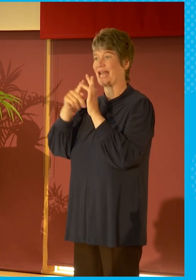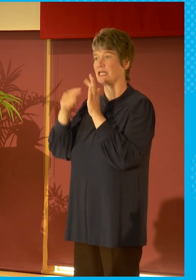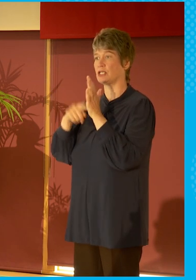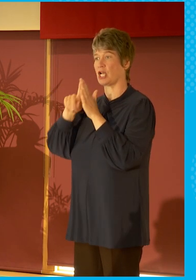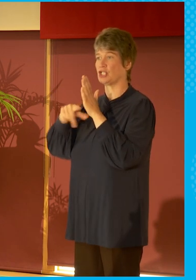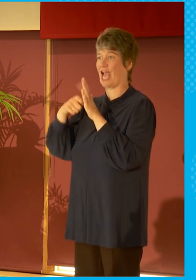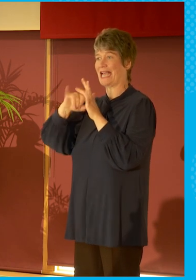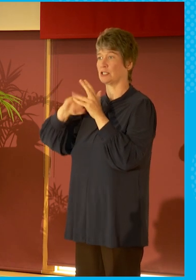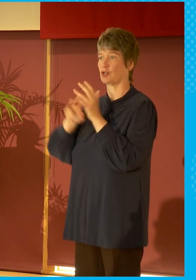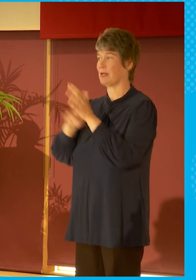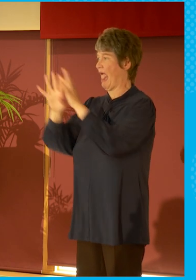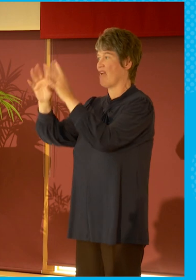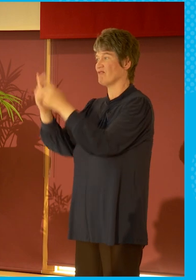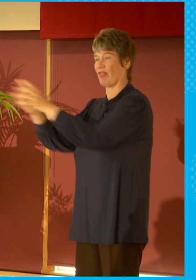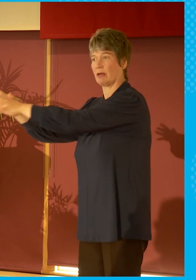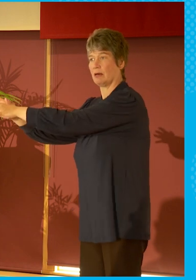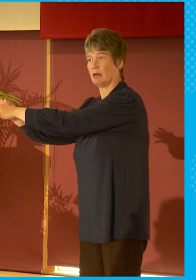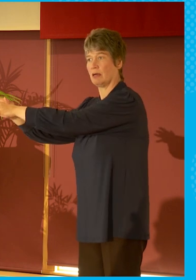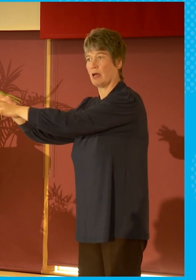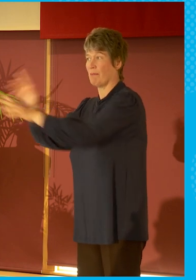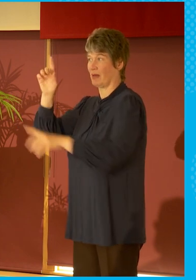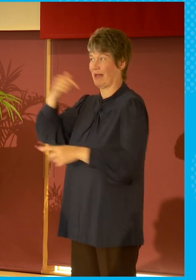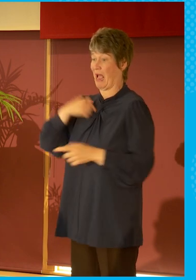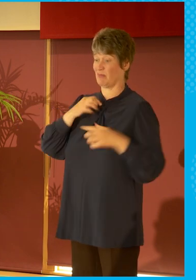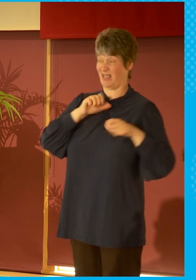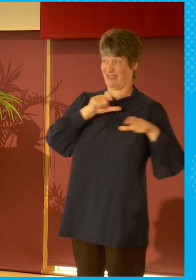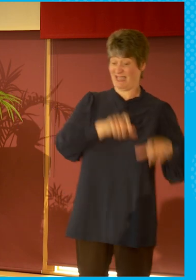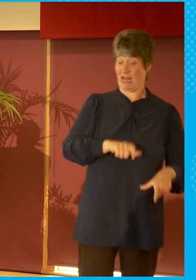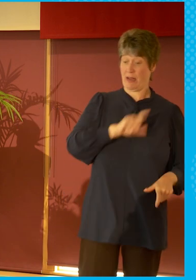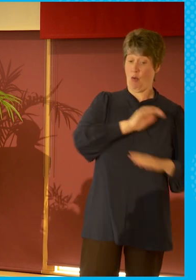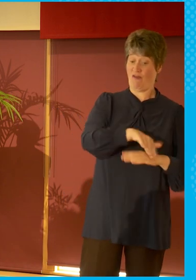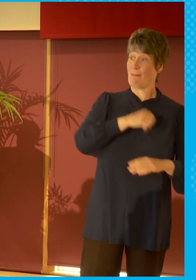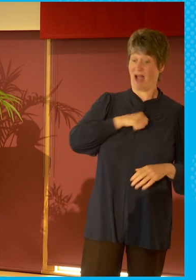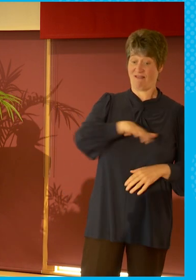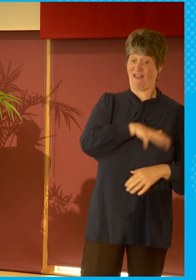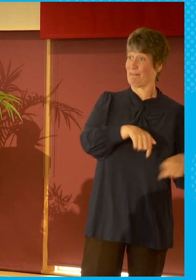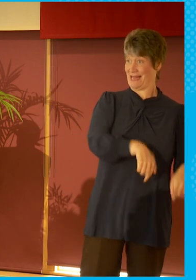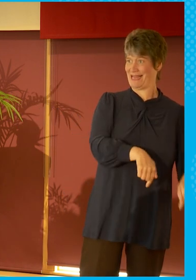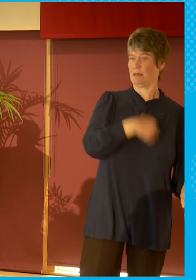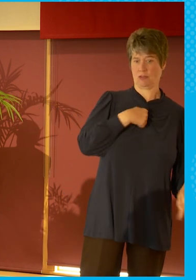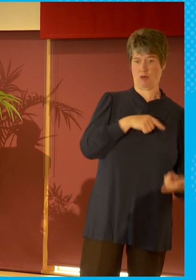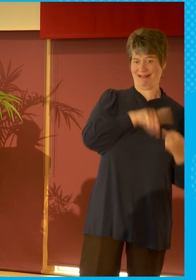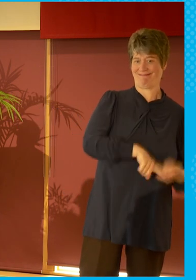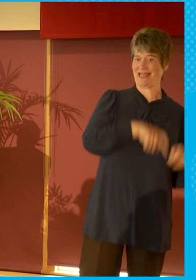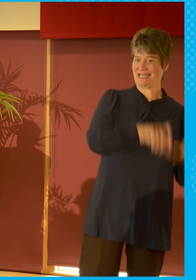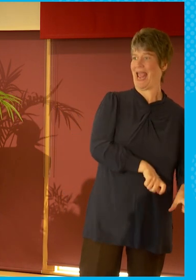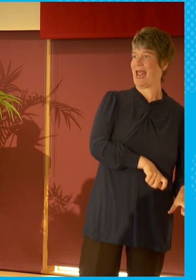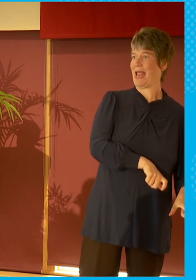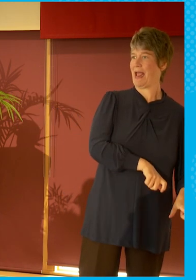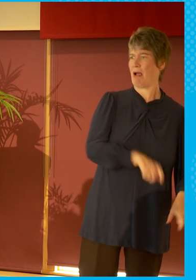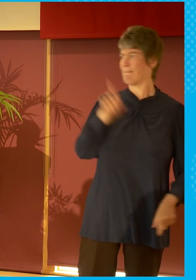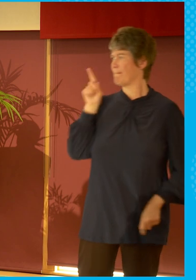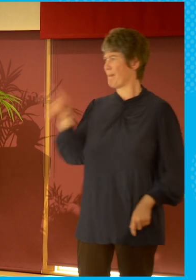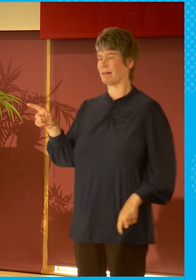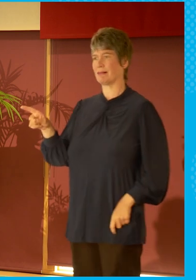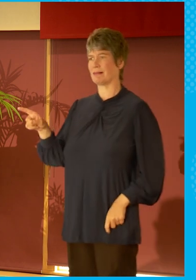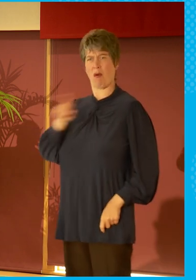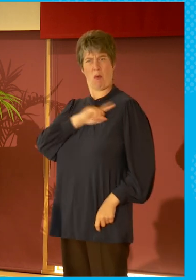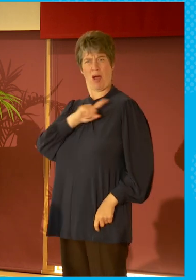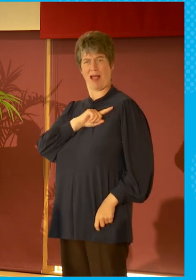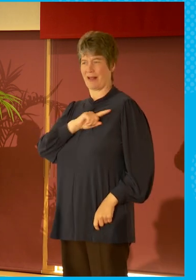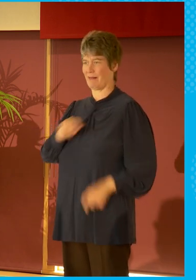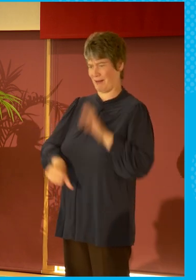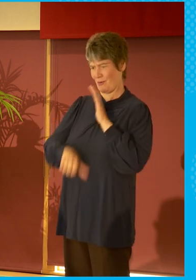elsewhere and that is basically what's happening to all of the talent, really good talent because why would they stay here if